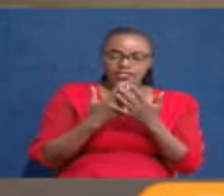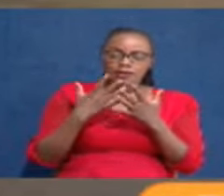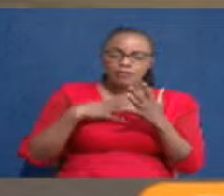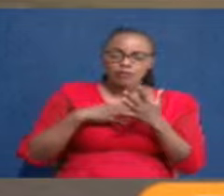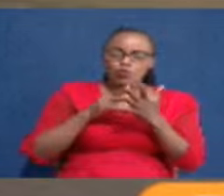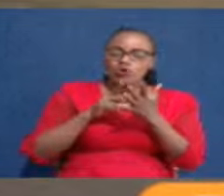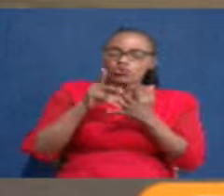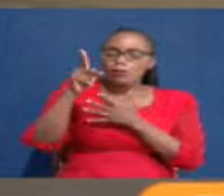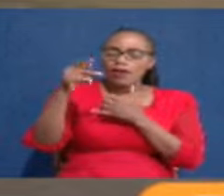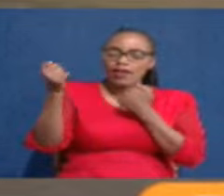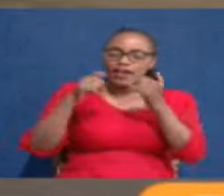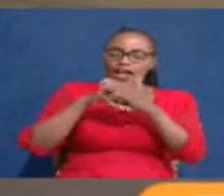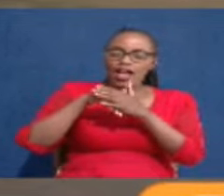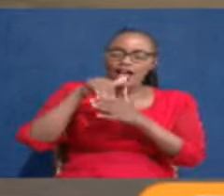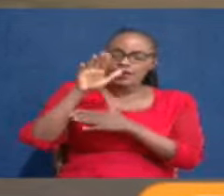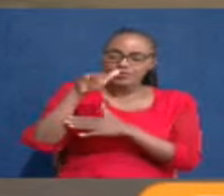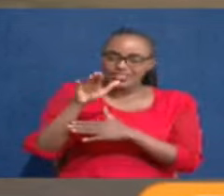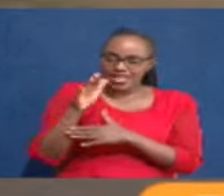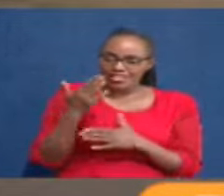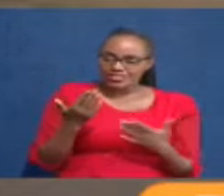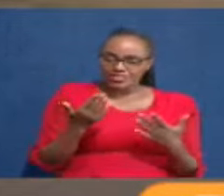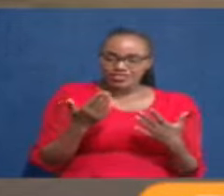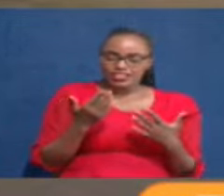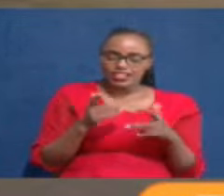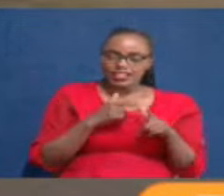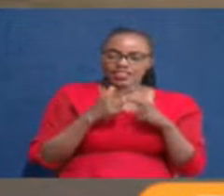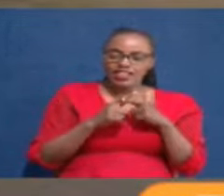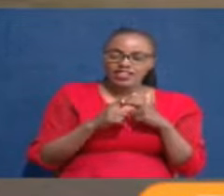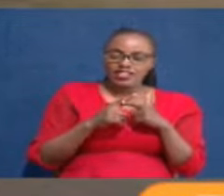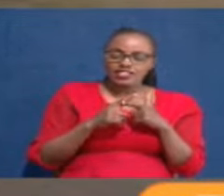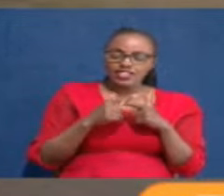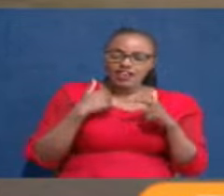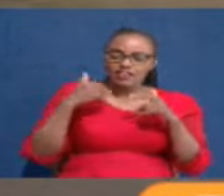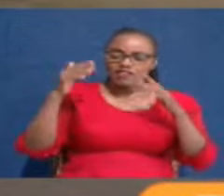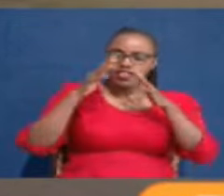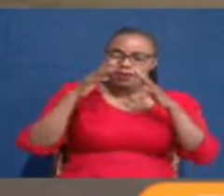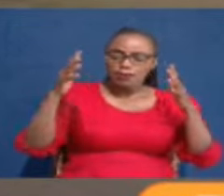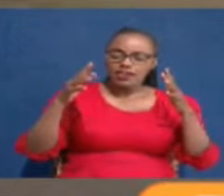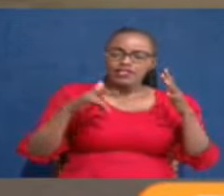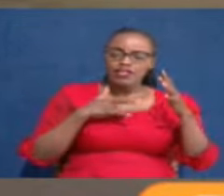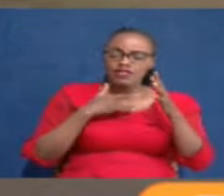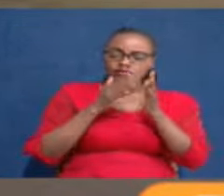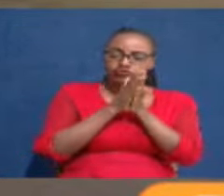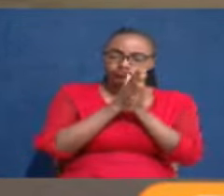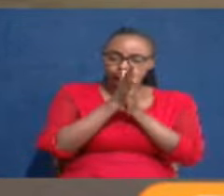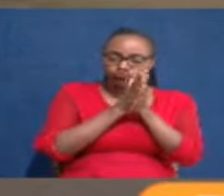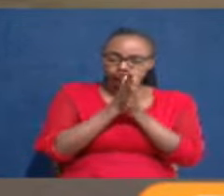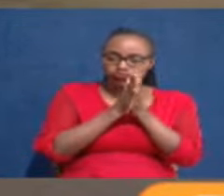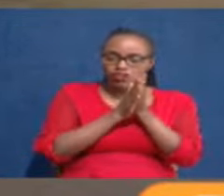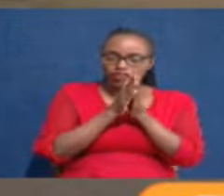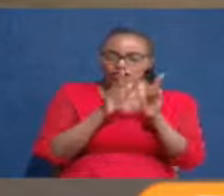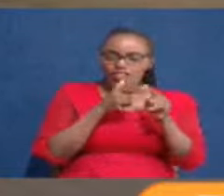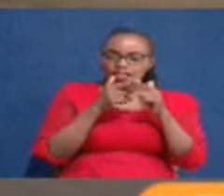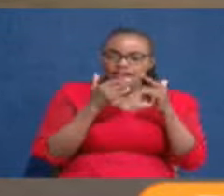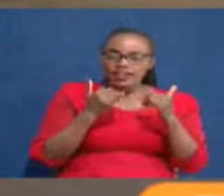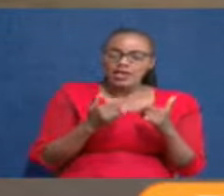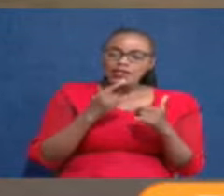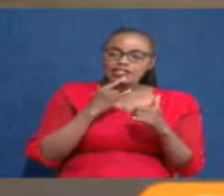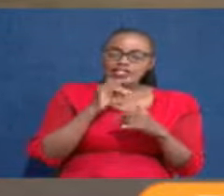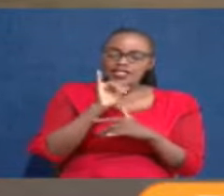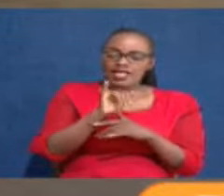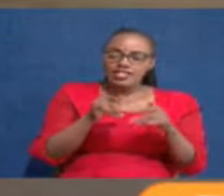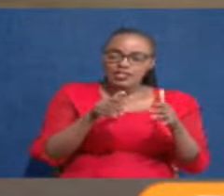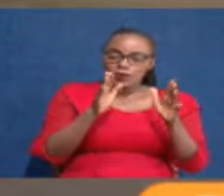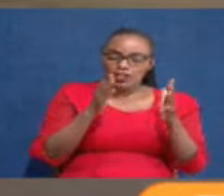huge sigh of relief. What do you think about it? Yes. Even though I think about